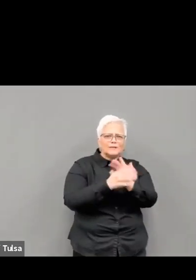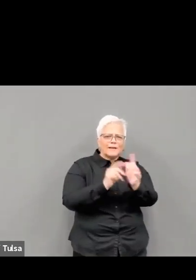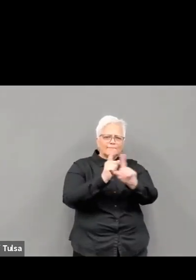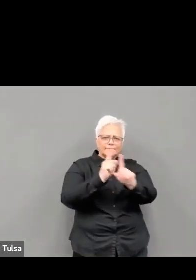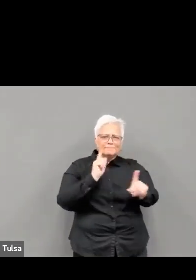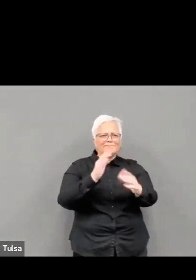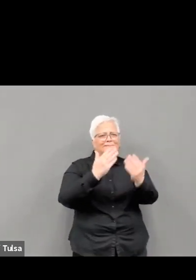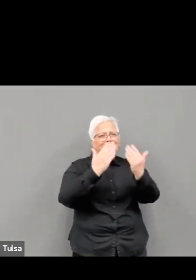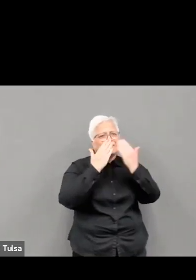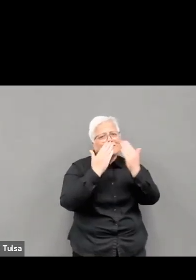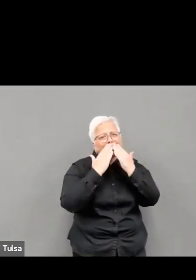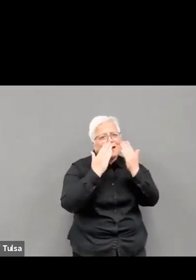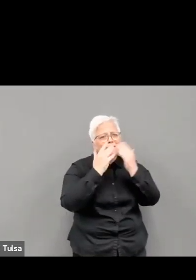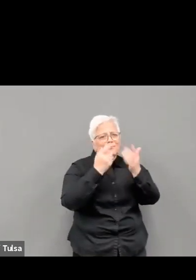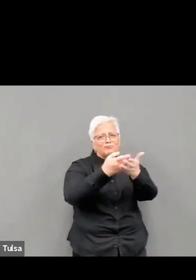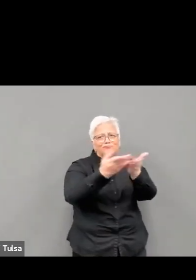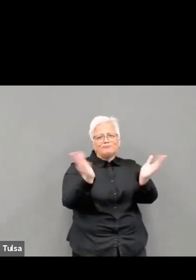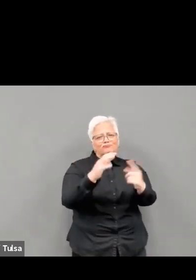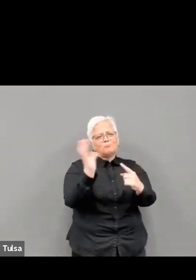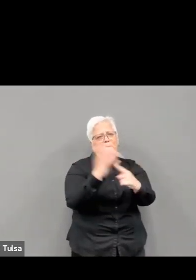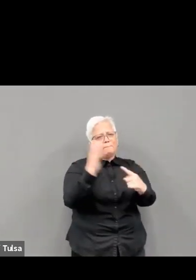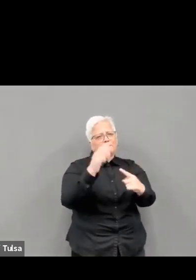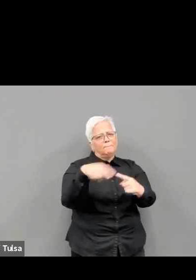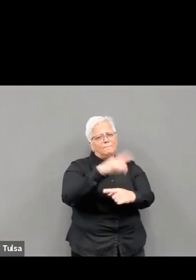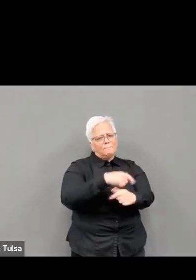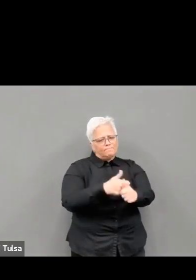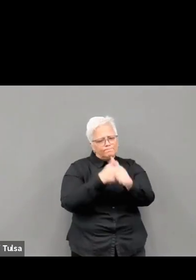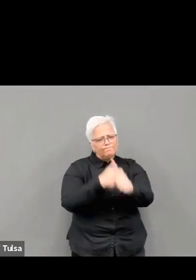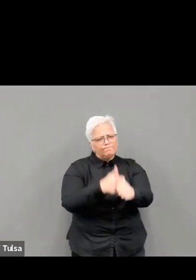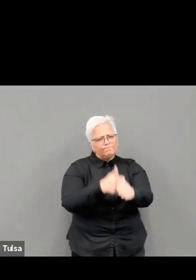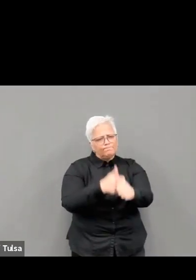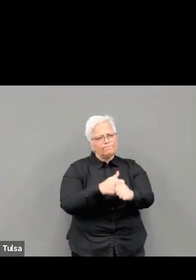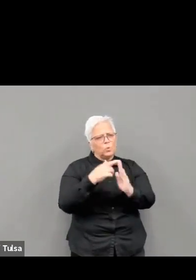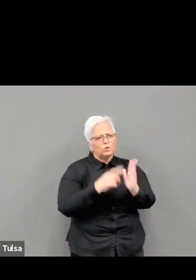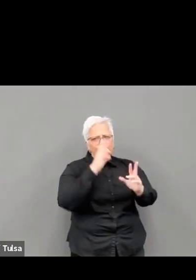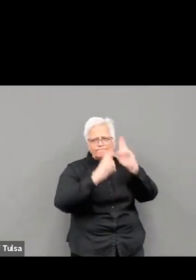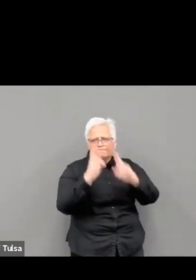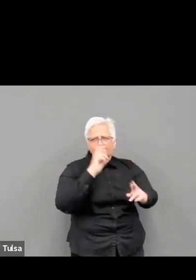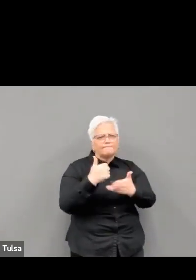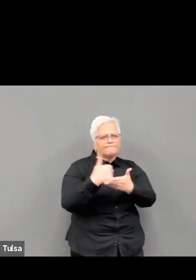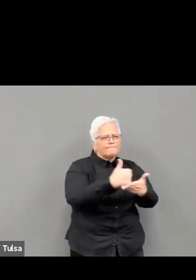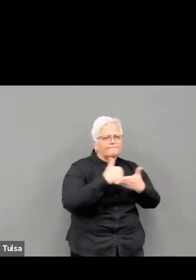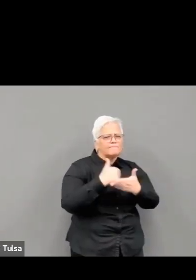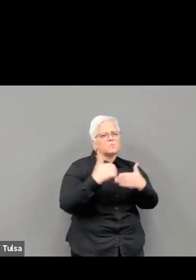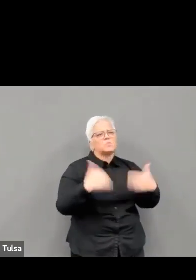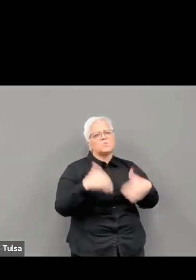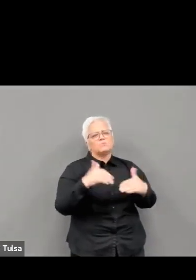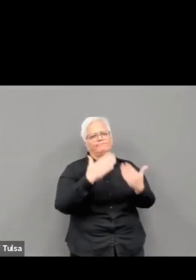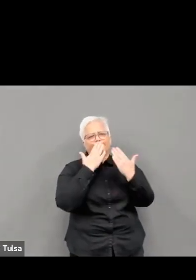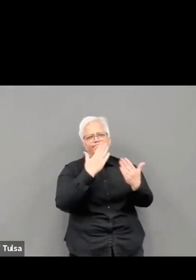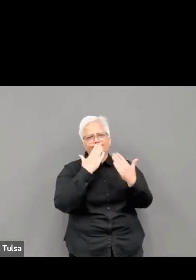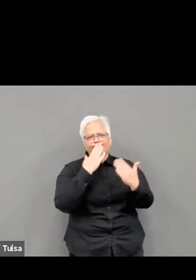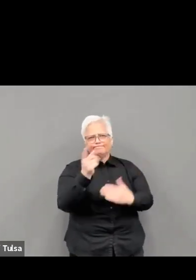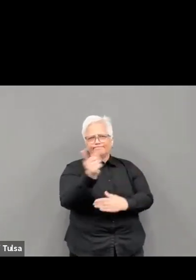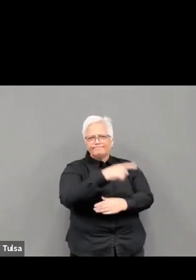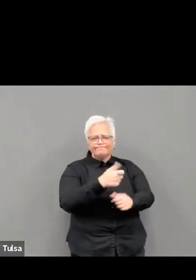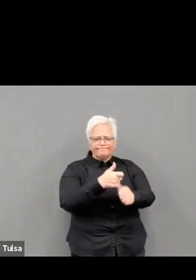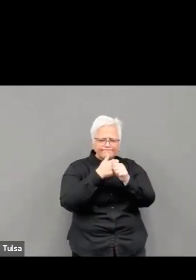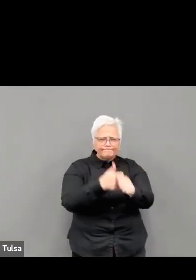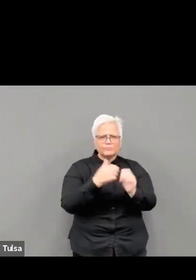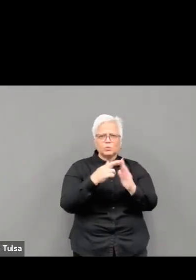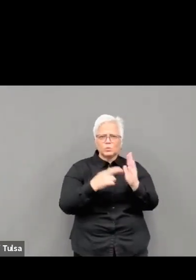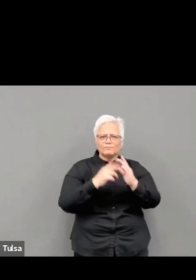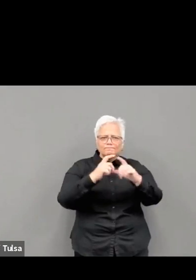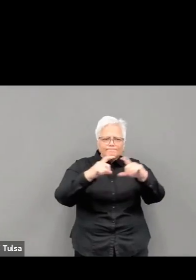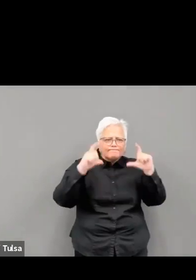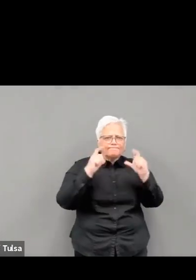Dr. Bruce Dart, Tulsa County Commissioner Karen Keefe, and all those in public service whose leadership and hard